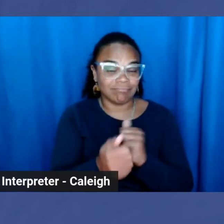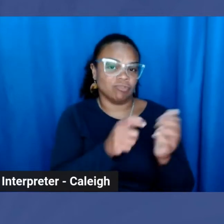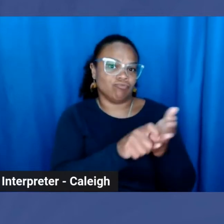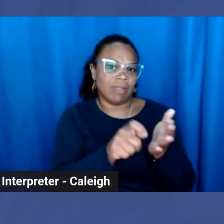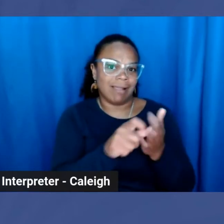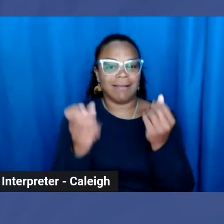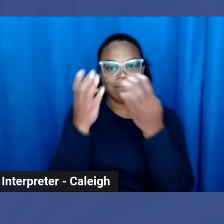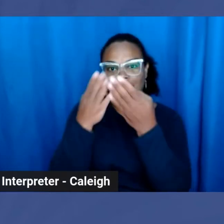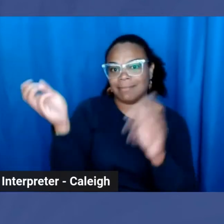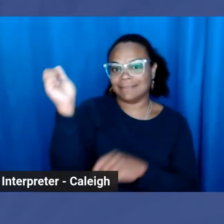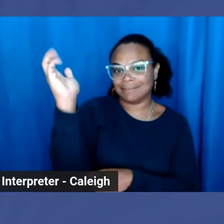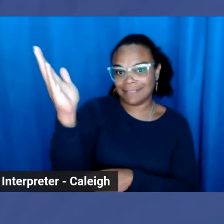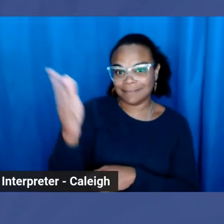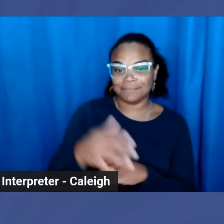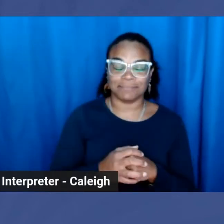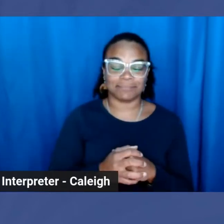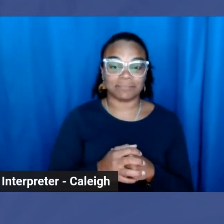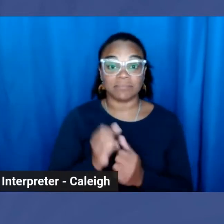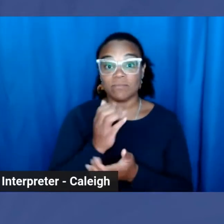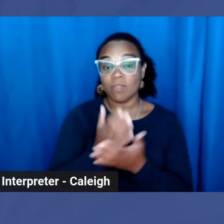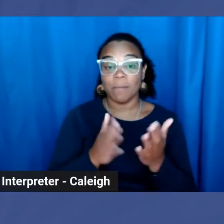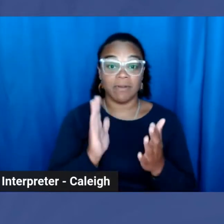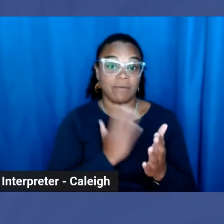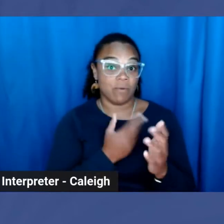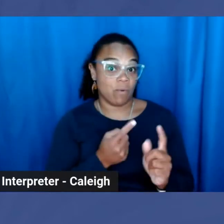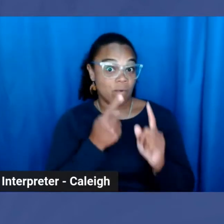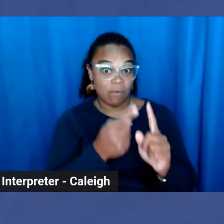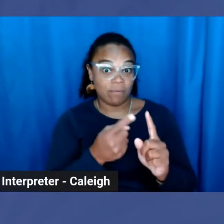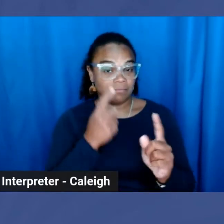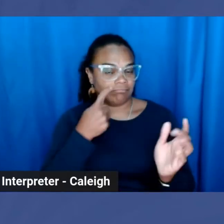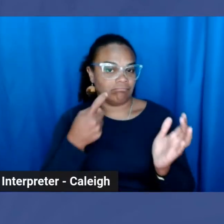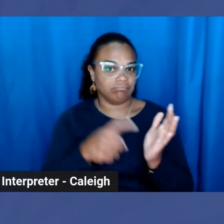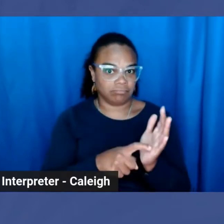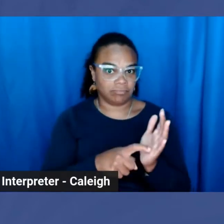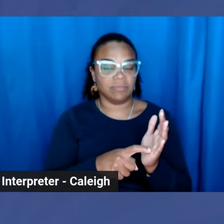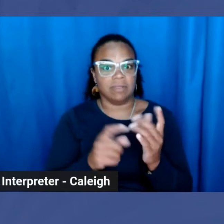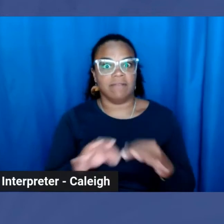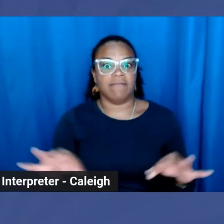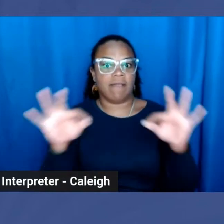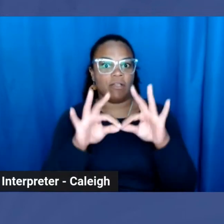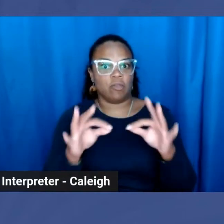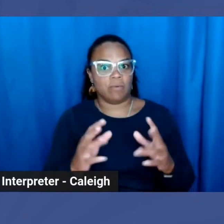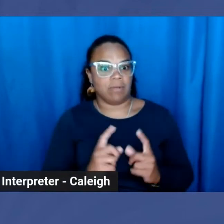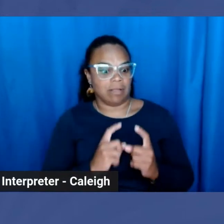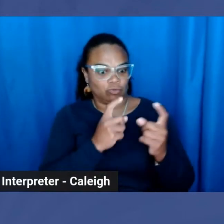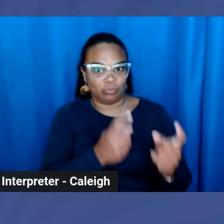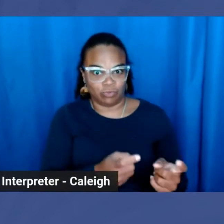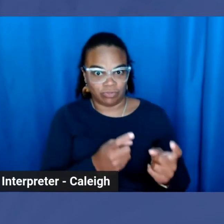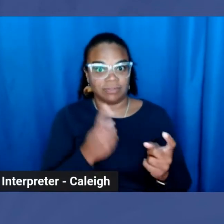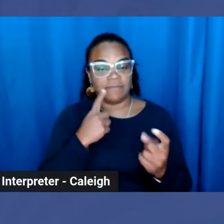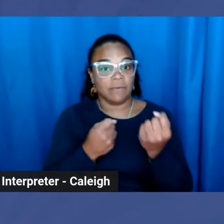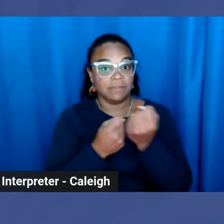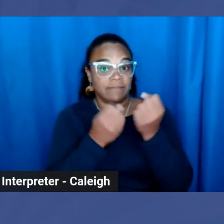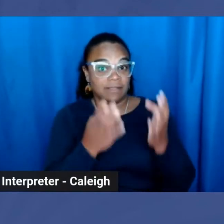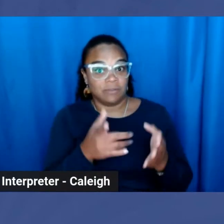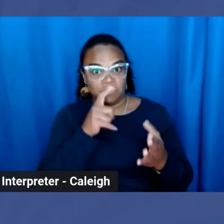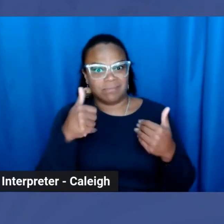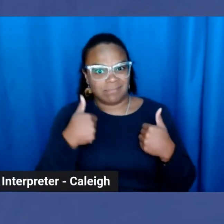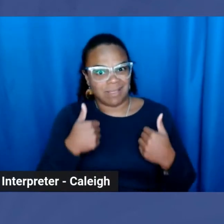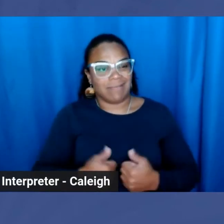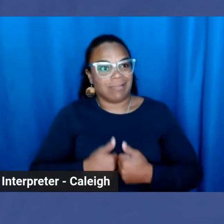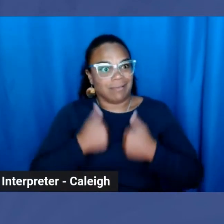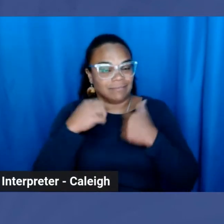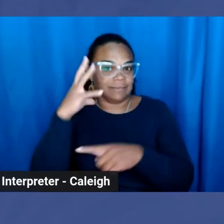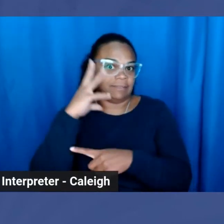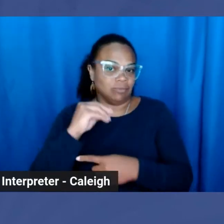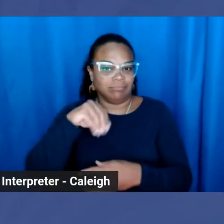speaking. Part of the purpose of Spokes Hub is to recognize the valuable contributions of advocates with lived experience in the sex trade.